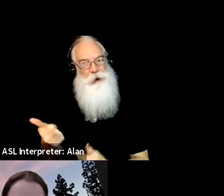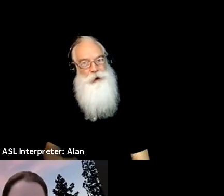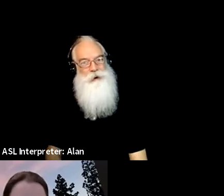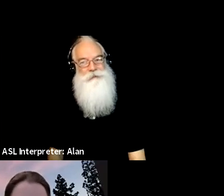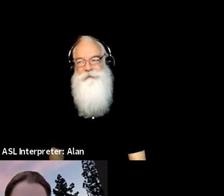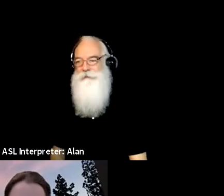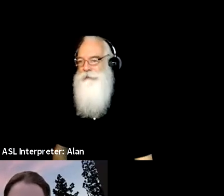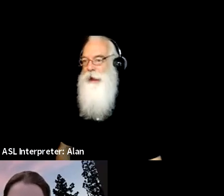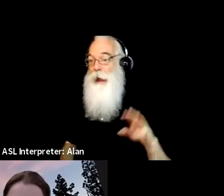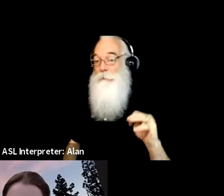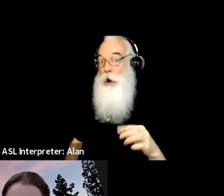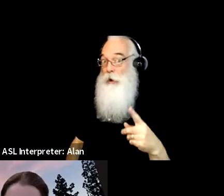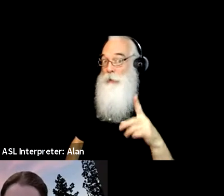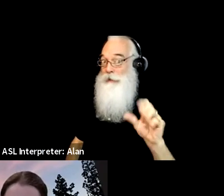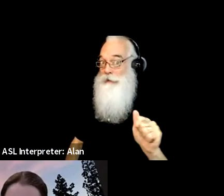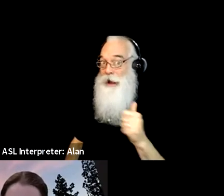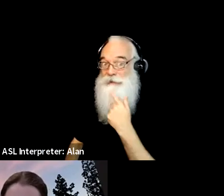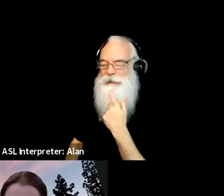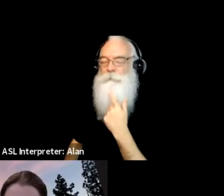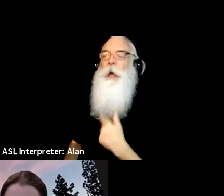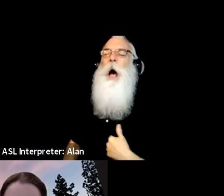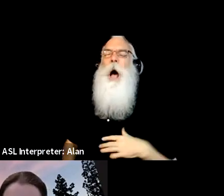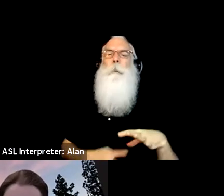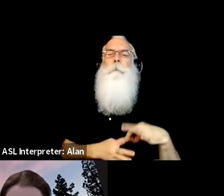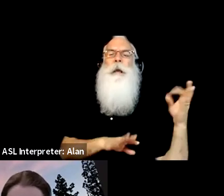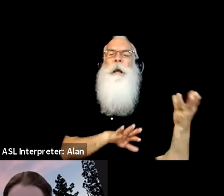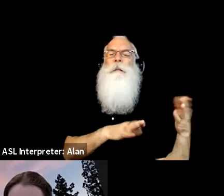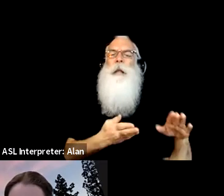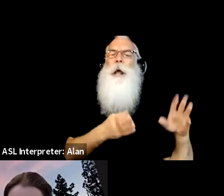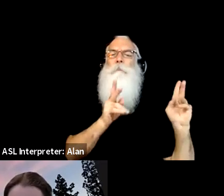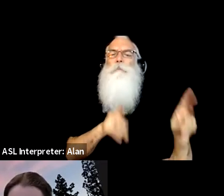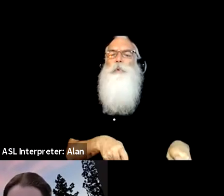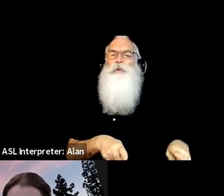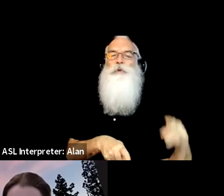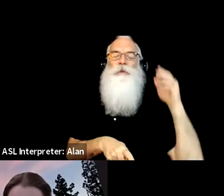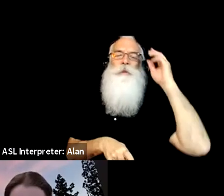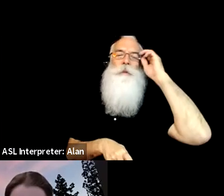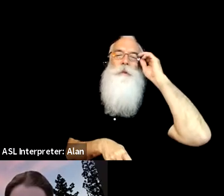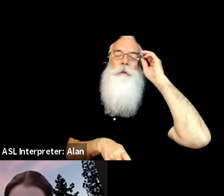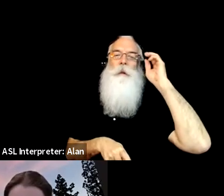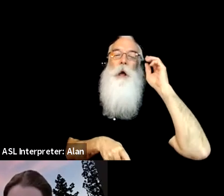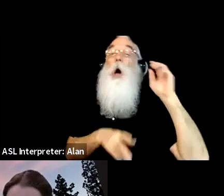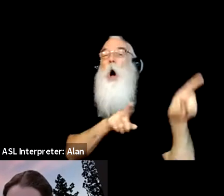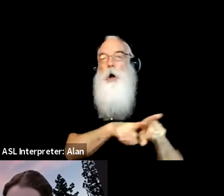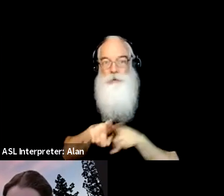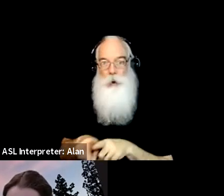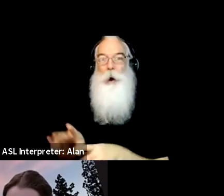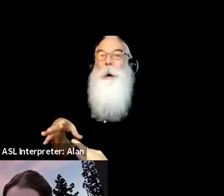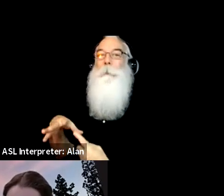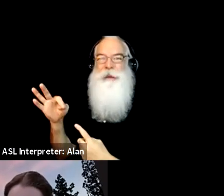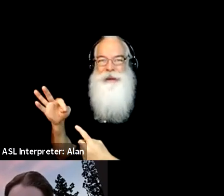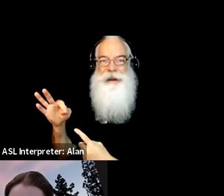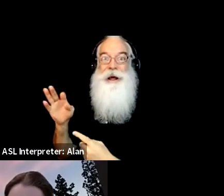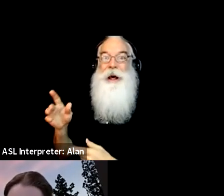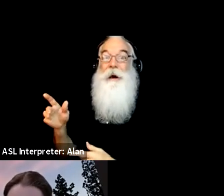And as long as I can choose someone dead, I will also choose someone in the future. I'd like to, uh, live long enough